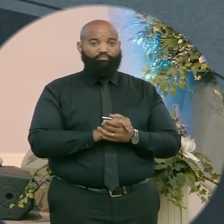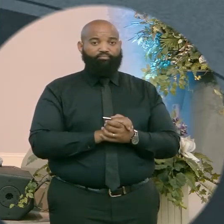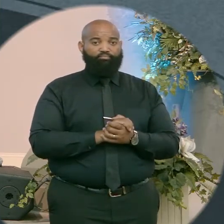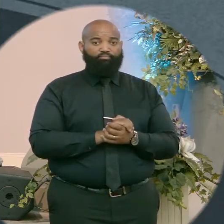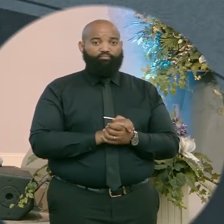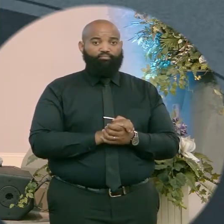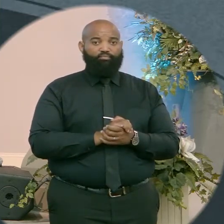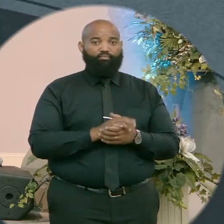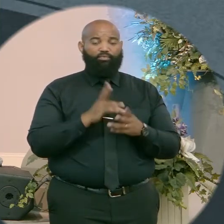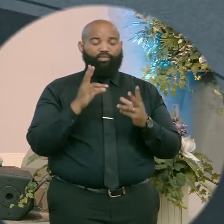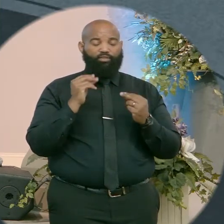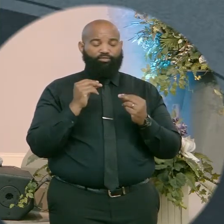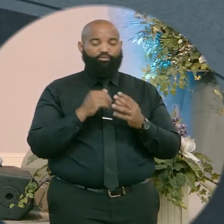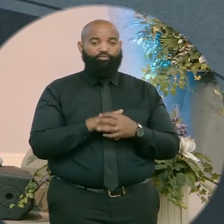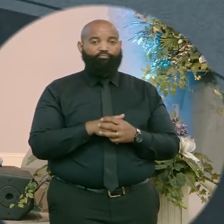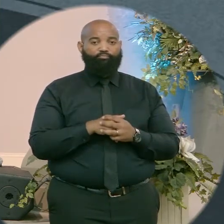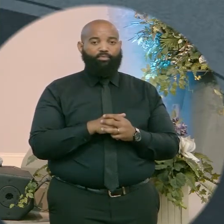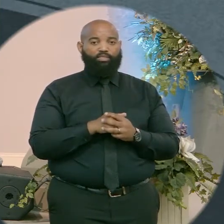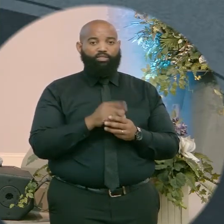I want you to close your eyes.